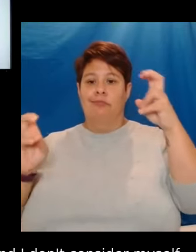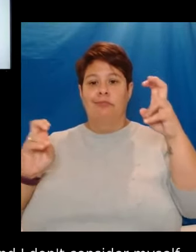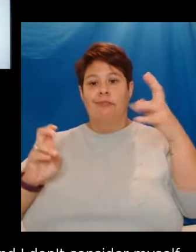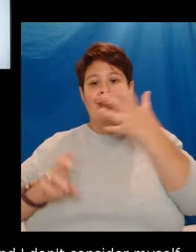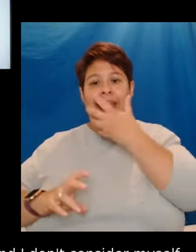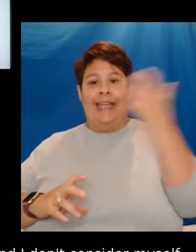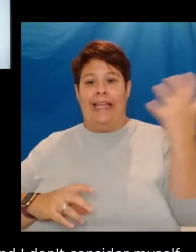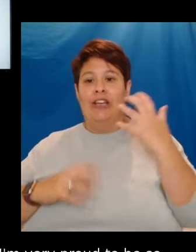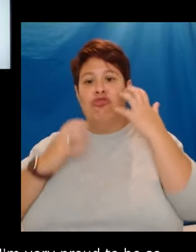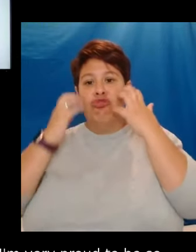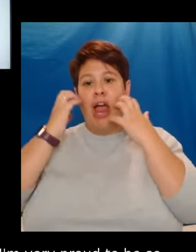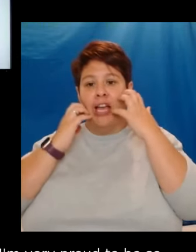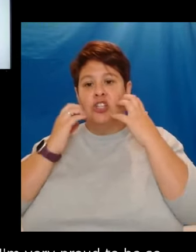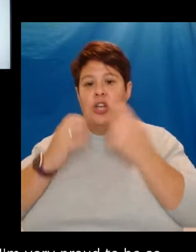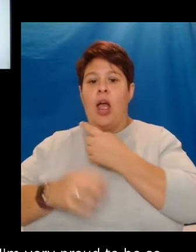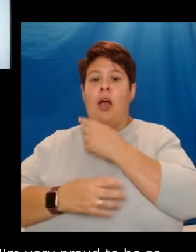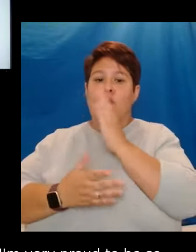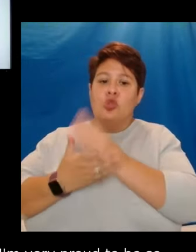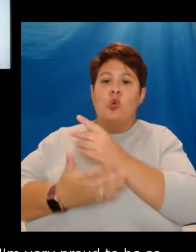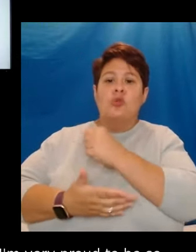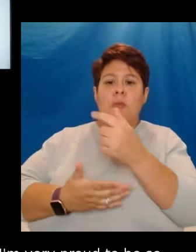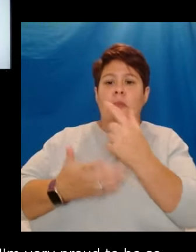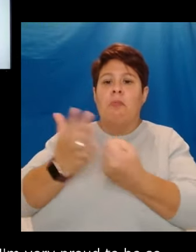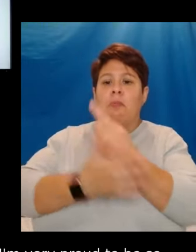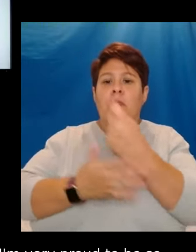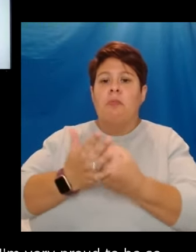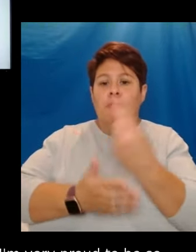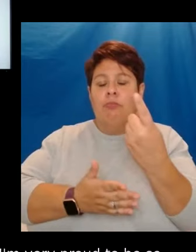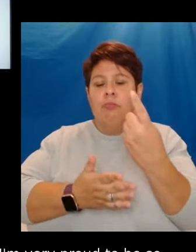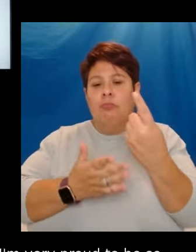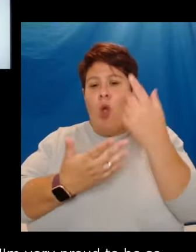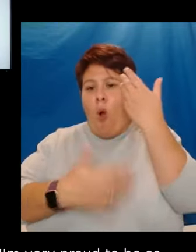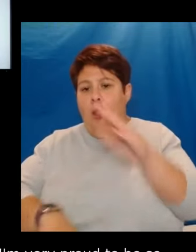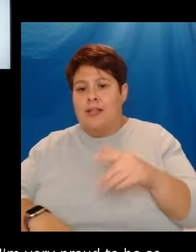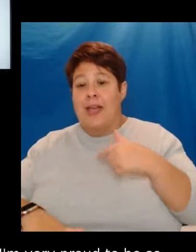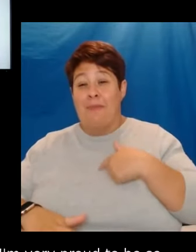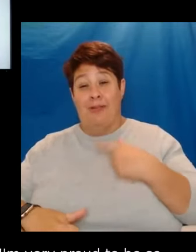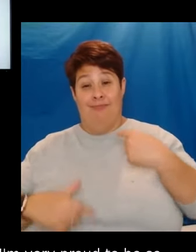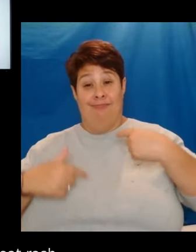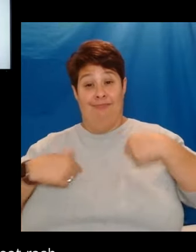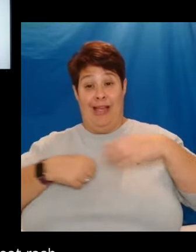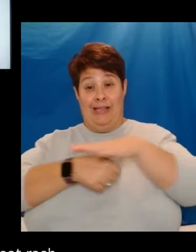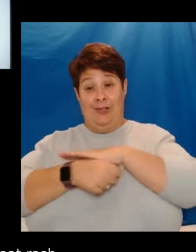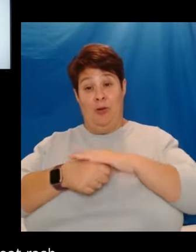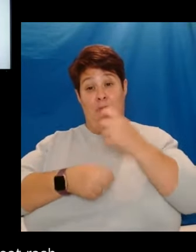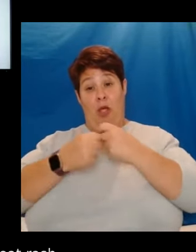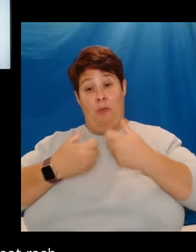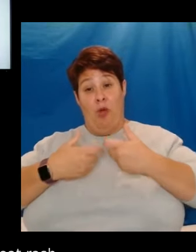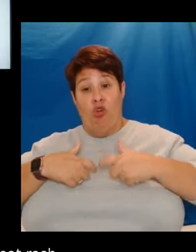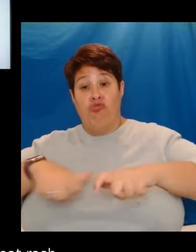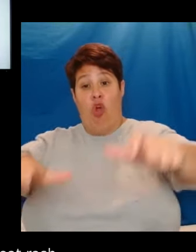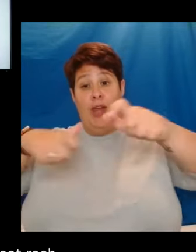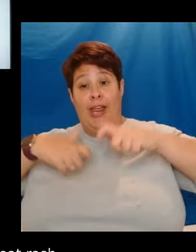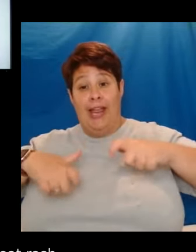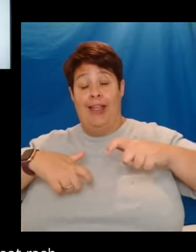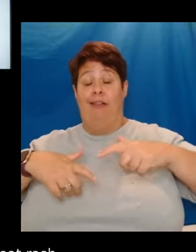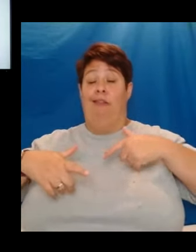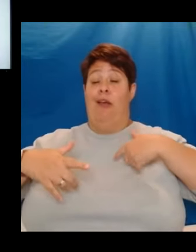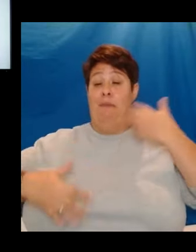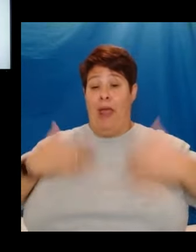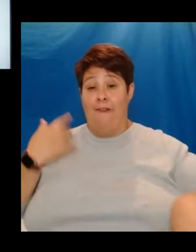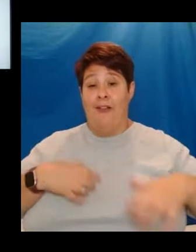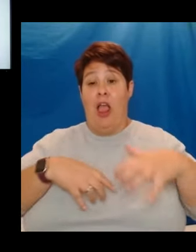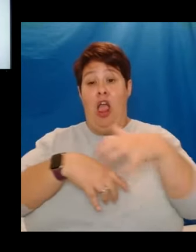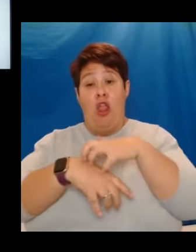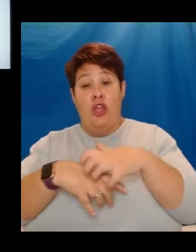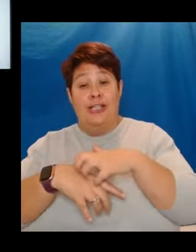holiday sometime, but in my case, it got chronic and very painful. I was allergic to outside heat. I was allergic to artificial